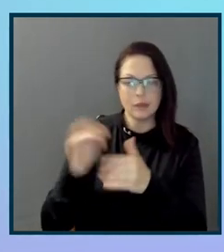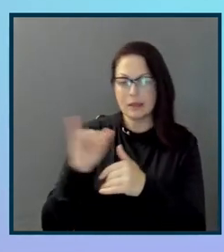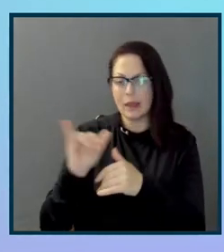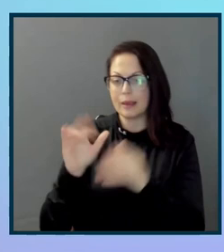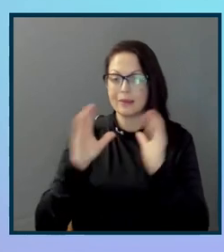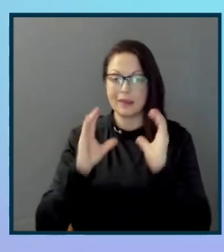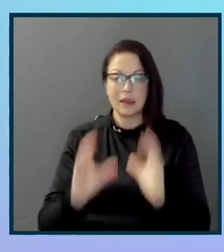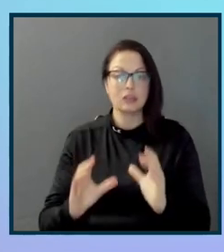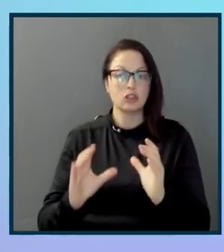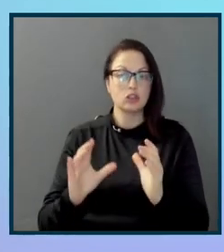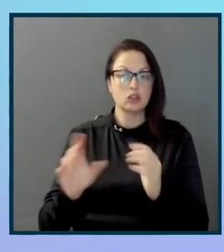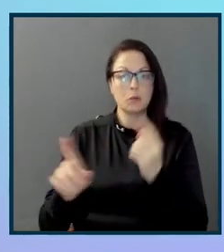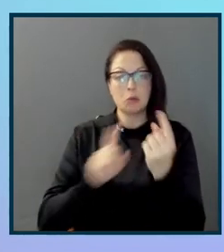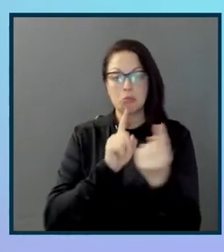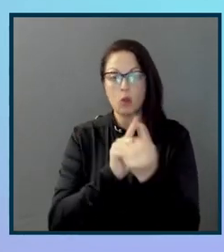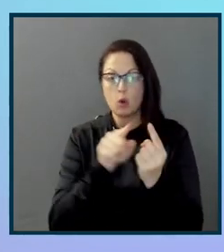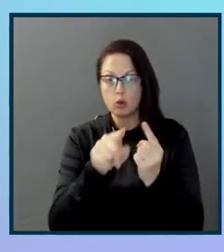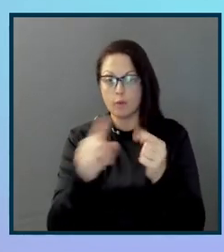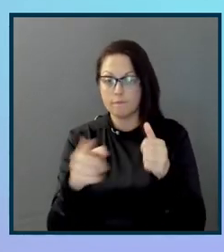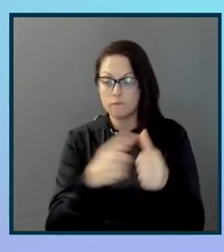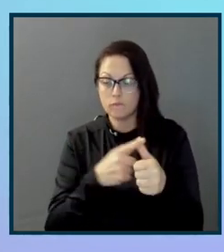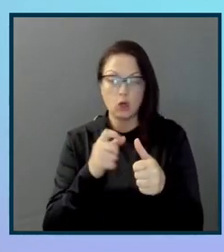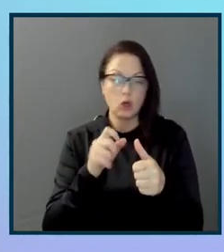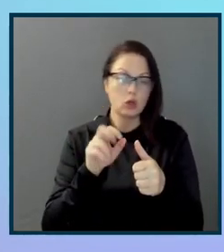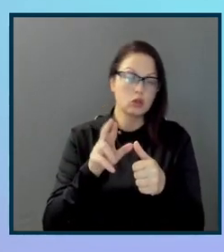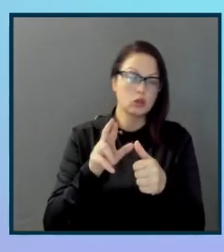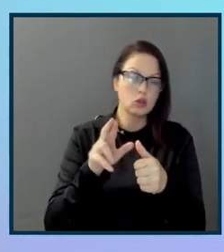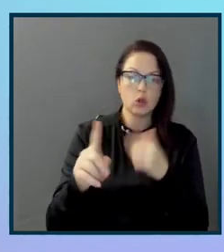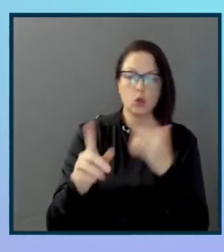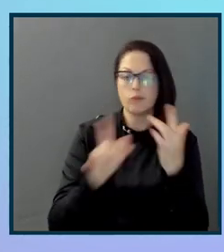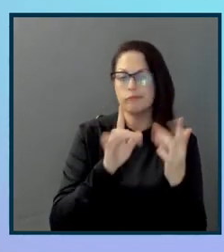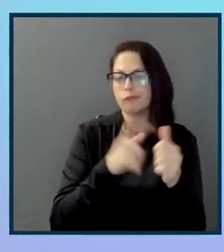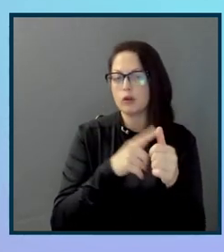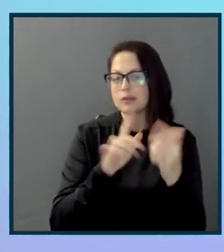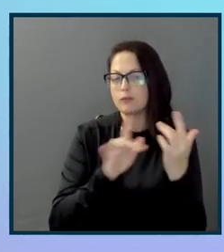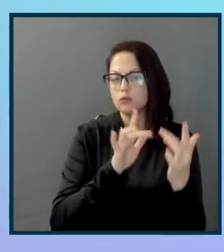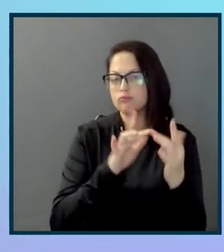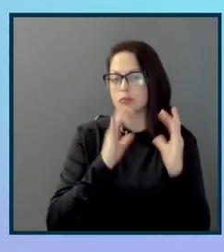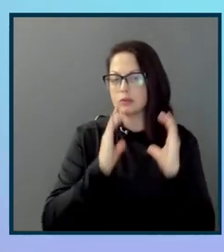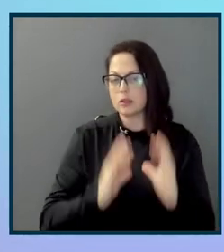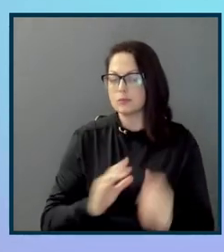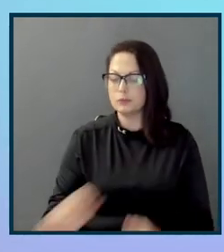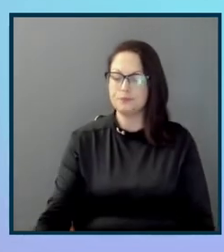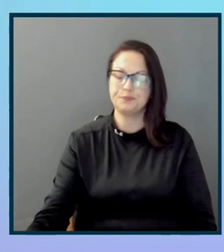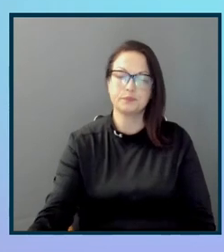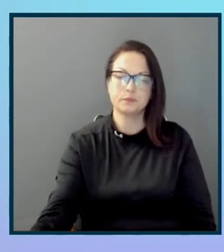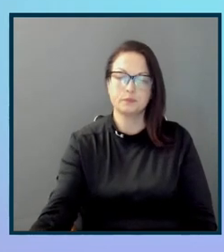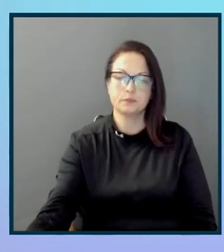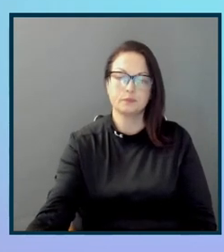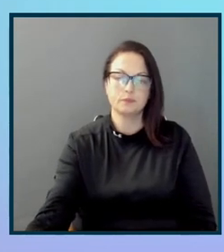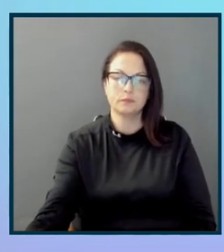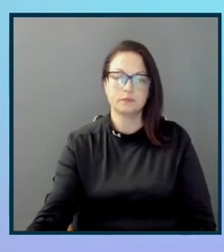proactive and coming to you versus you having to reach out to customers. So, can you tell us a little bit more about that?